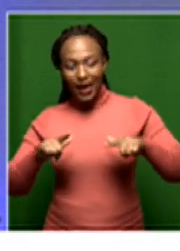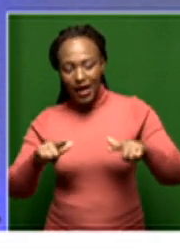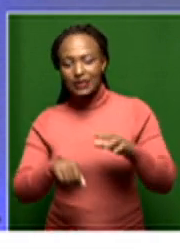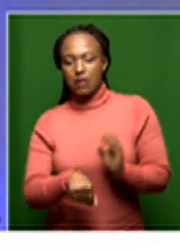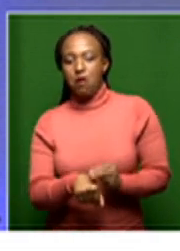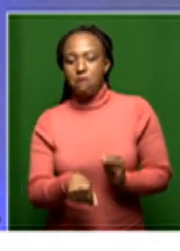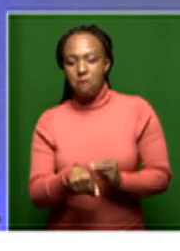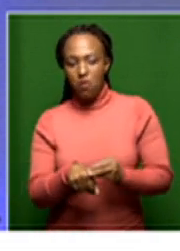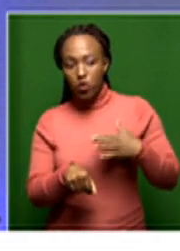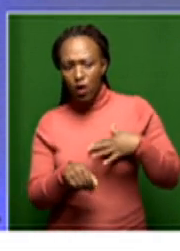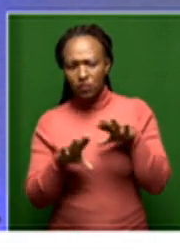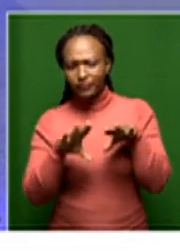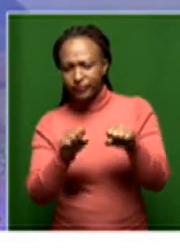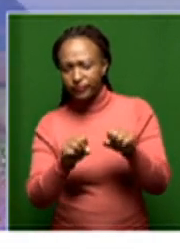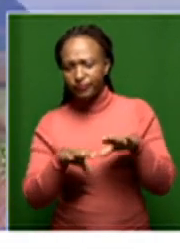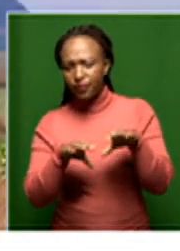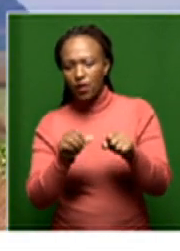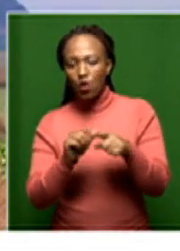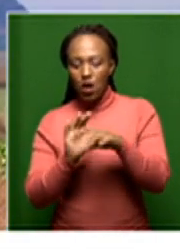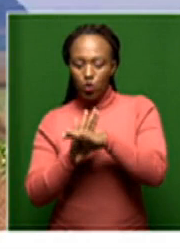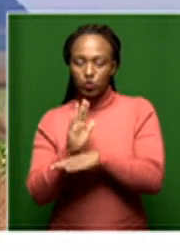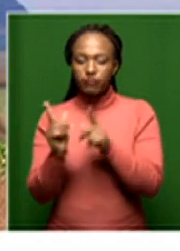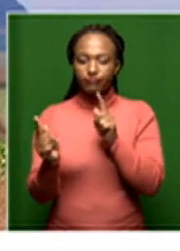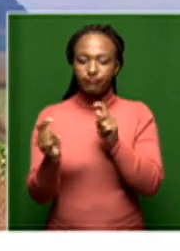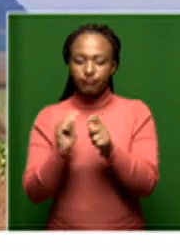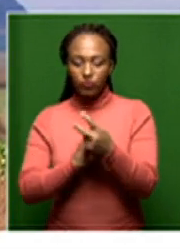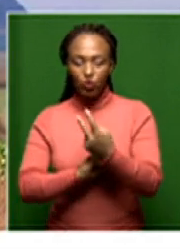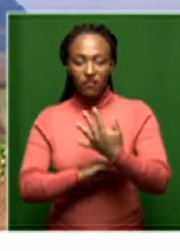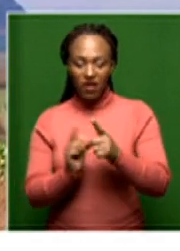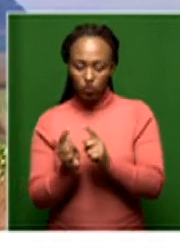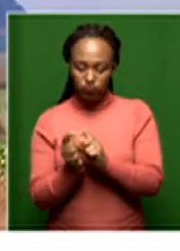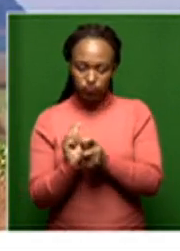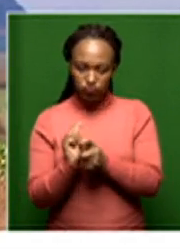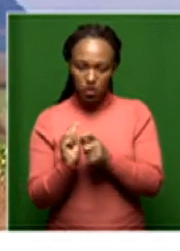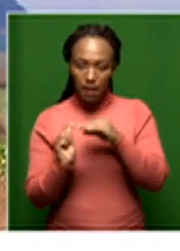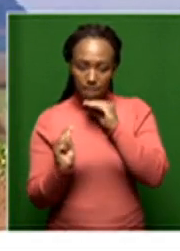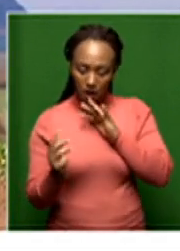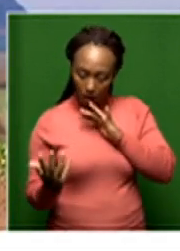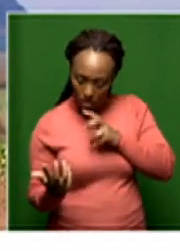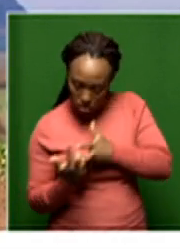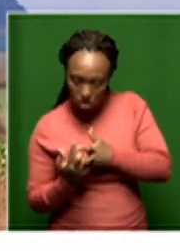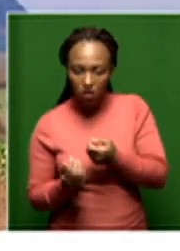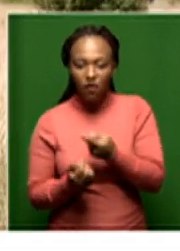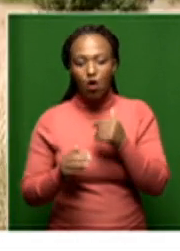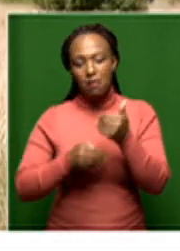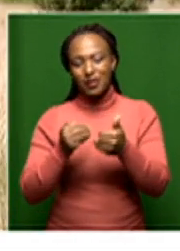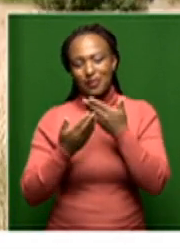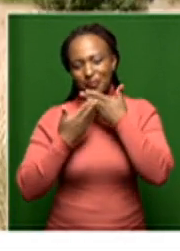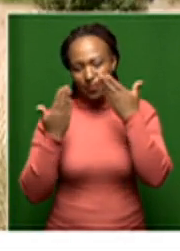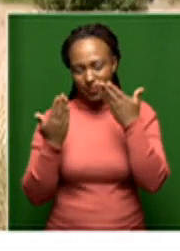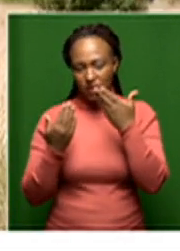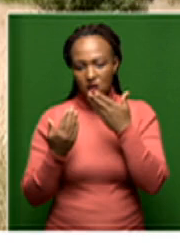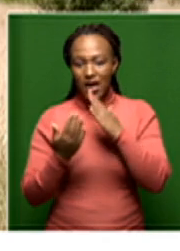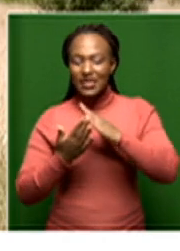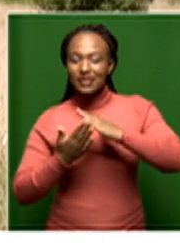The constitutional amendment to Section 25 does not apply to all property. It applies to a